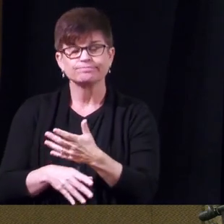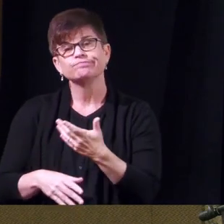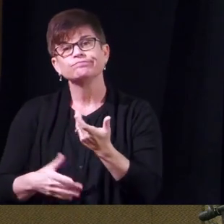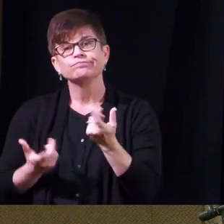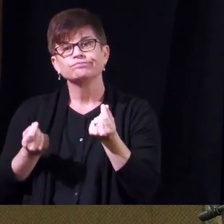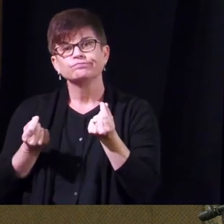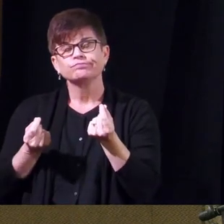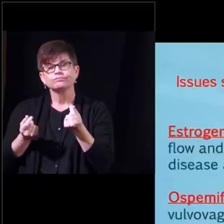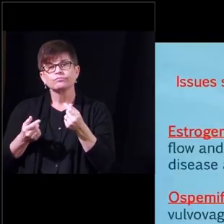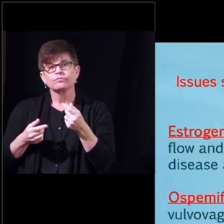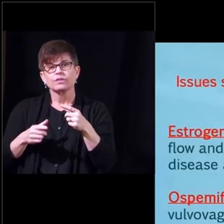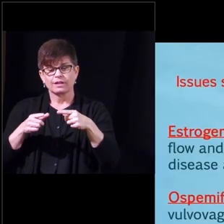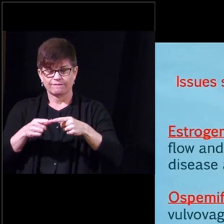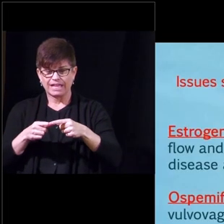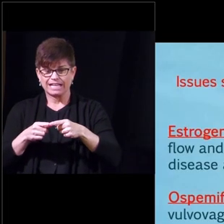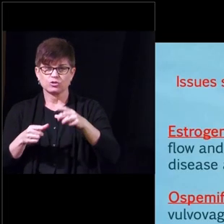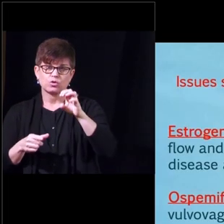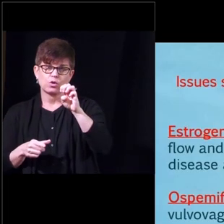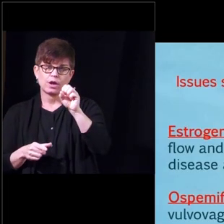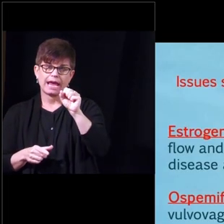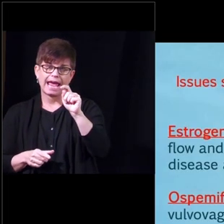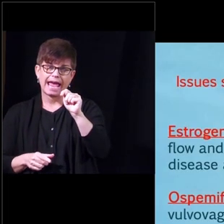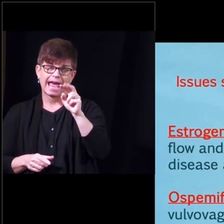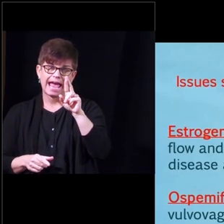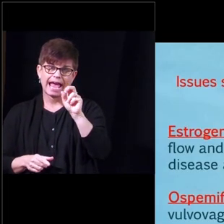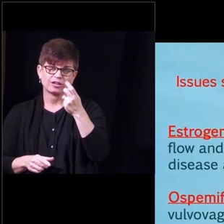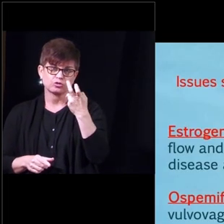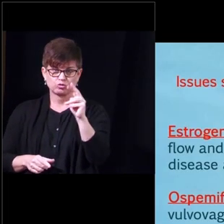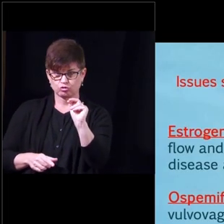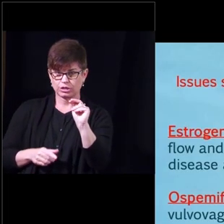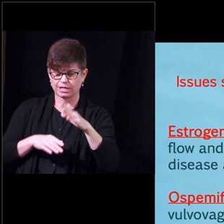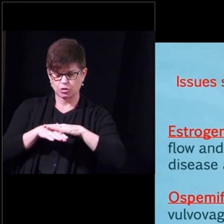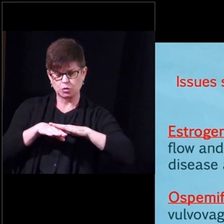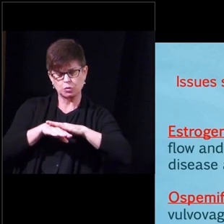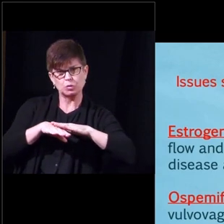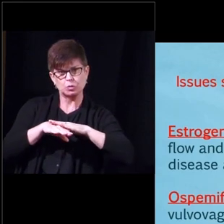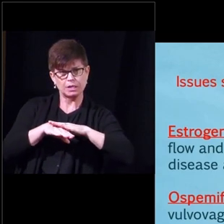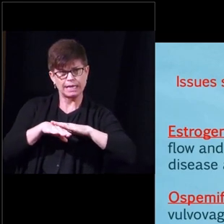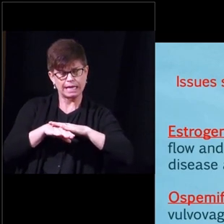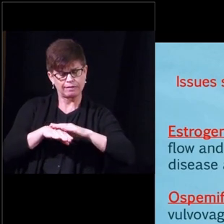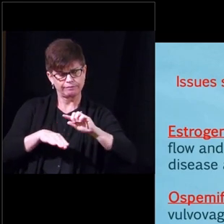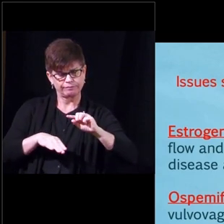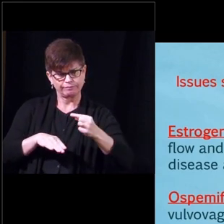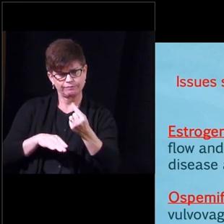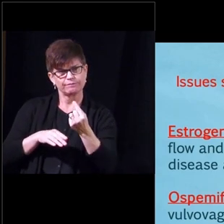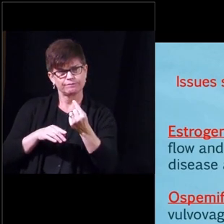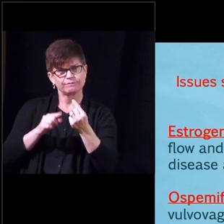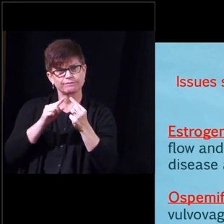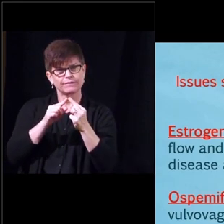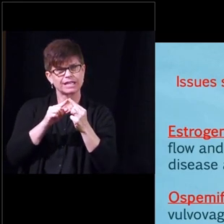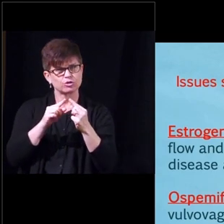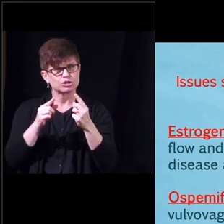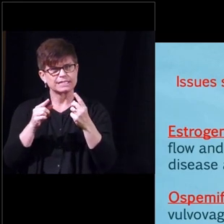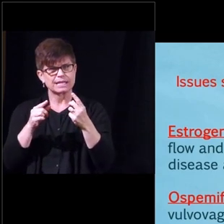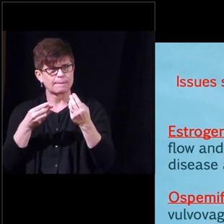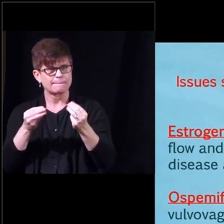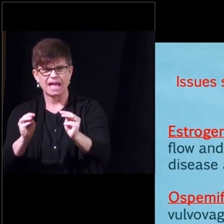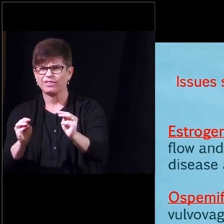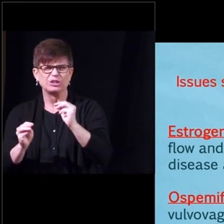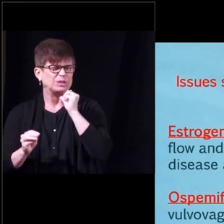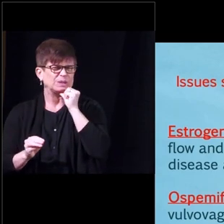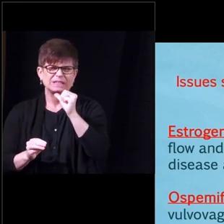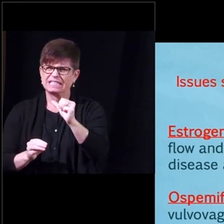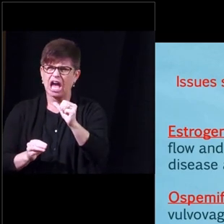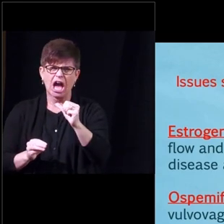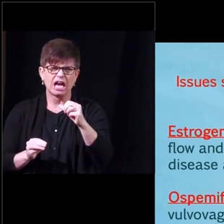to use a vaginal estrogen cream for my patients they use a fingertip method they don't use the the little plunger that